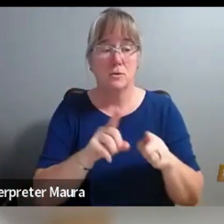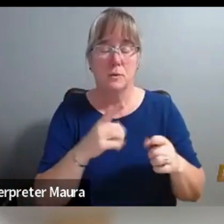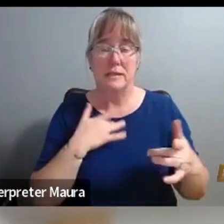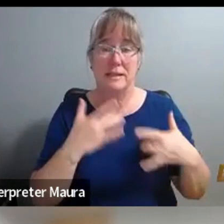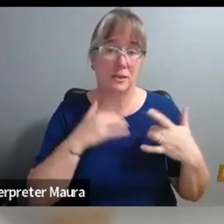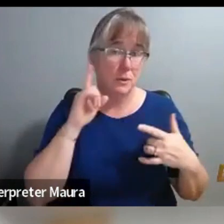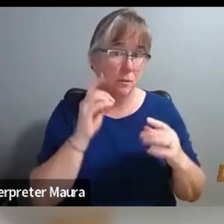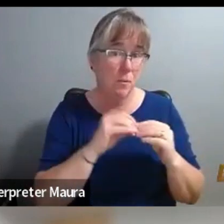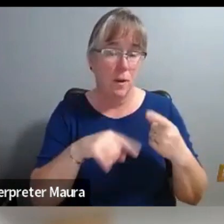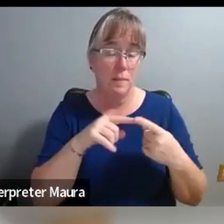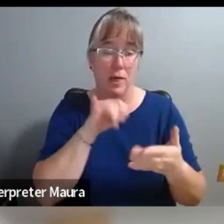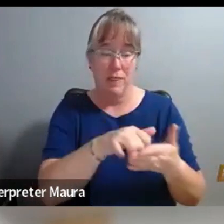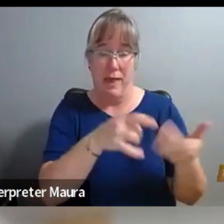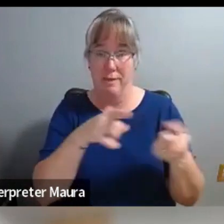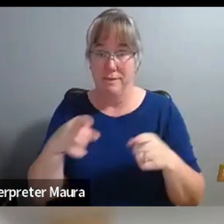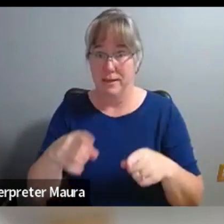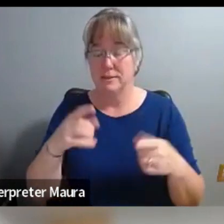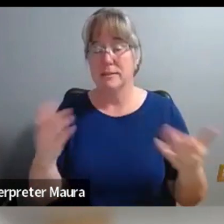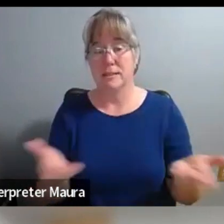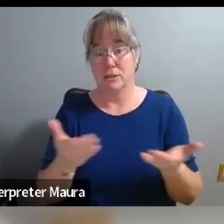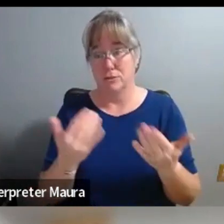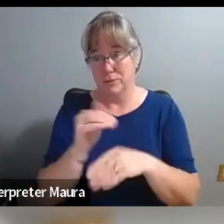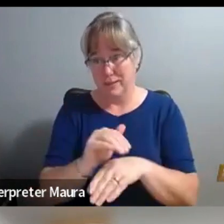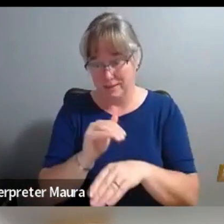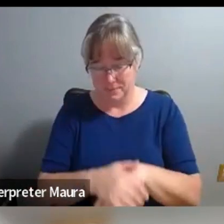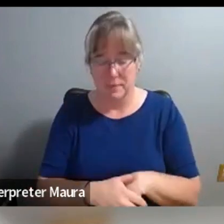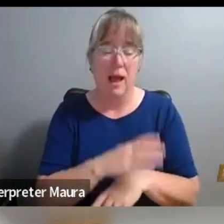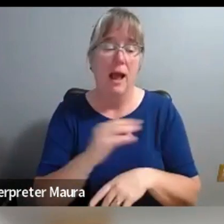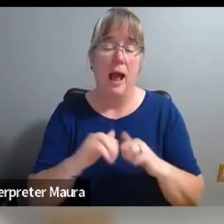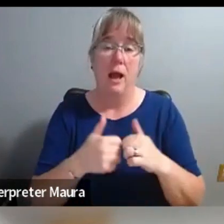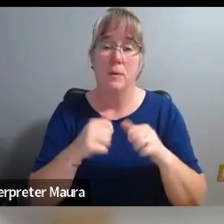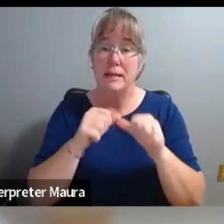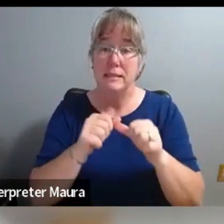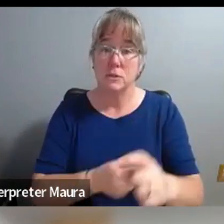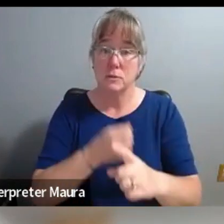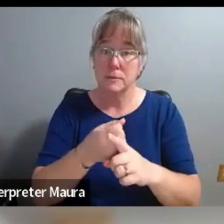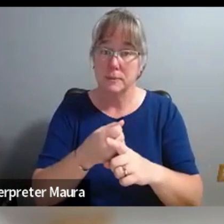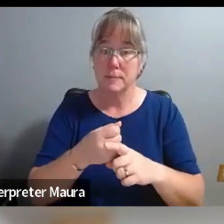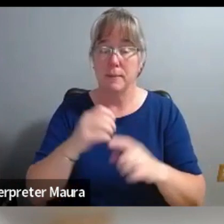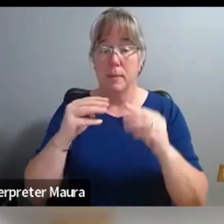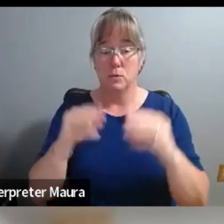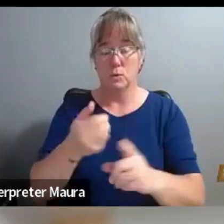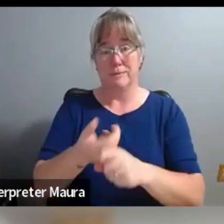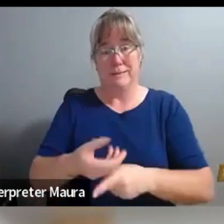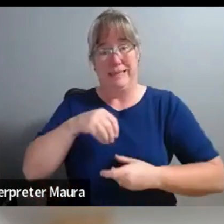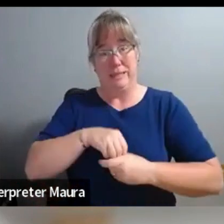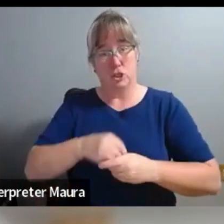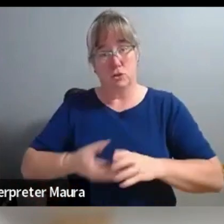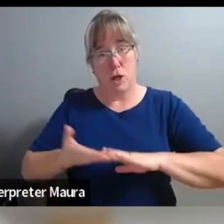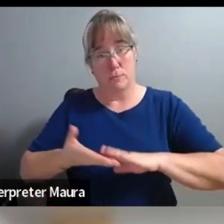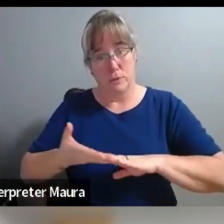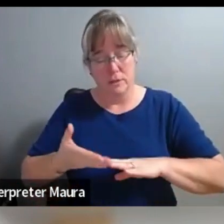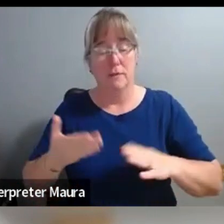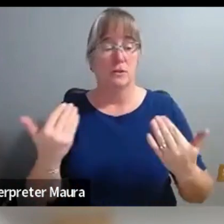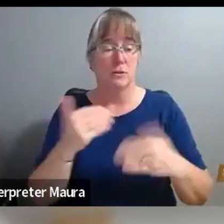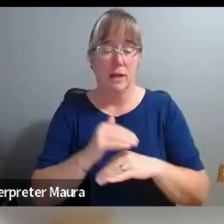including ways it continues to impact the community and internal museum operations. At this point, I invite everyone